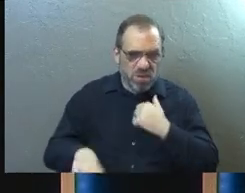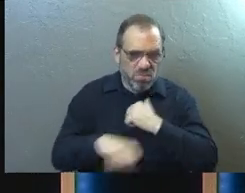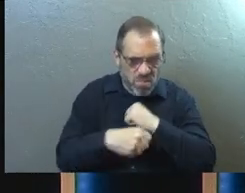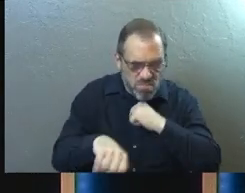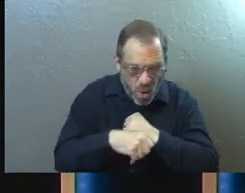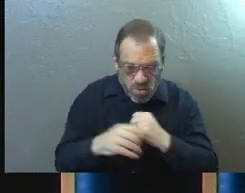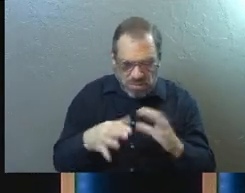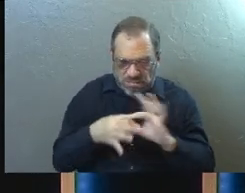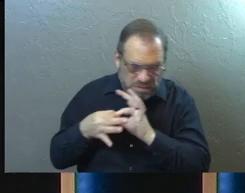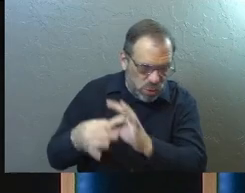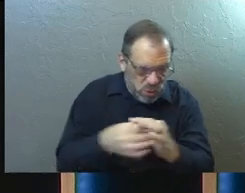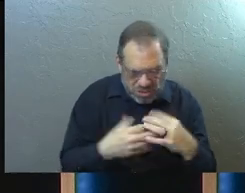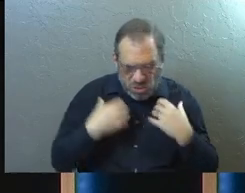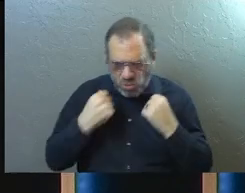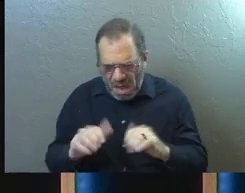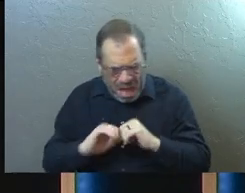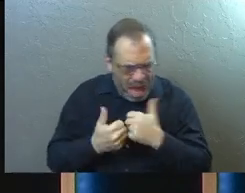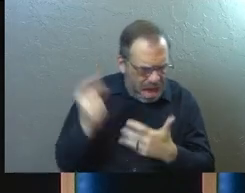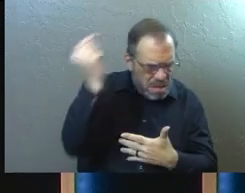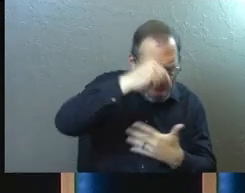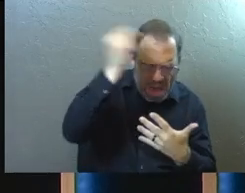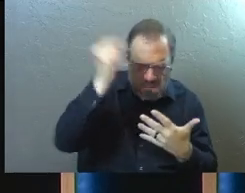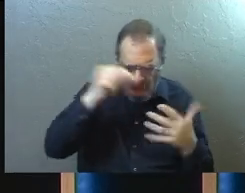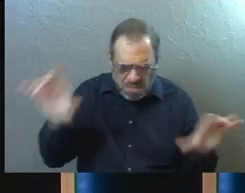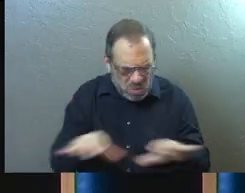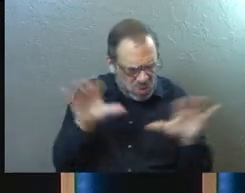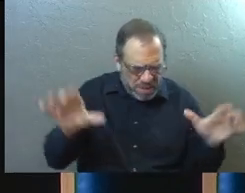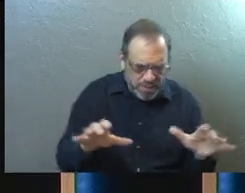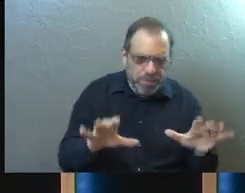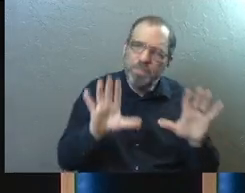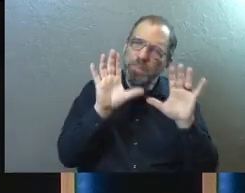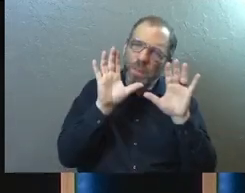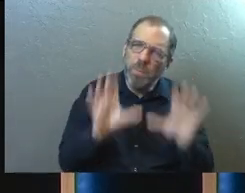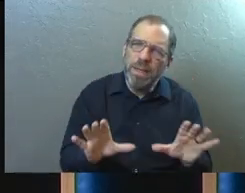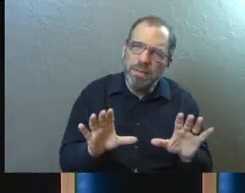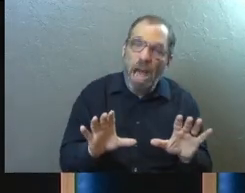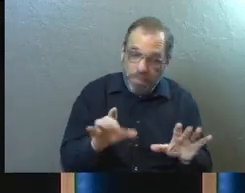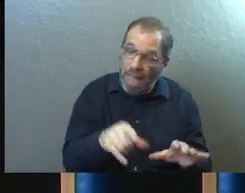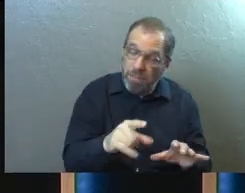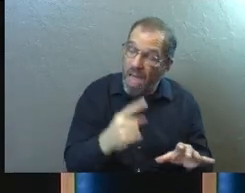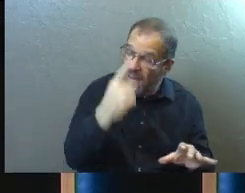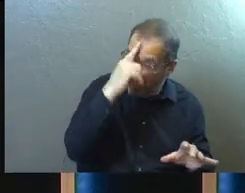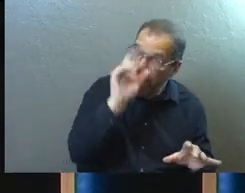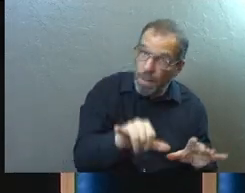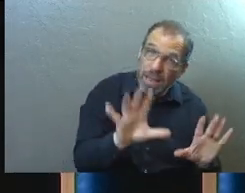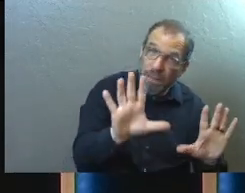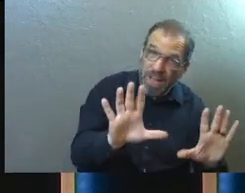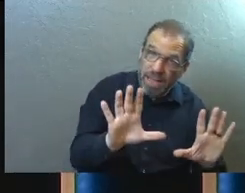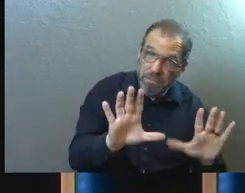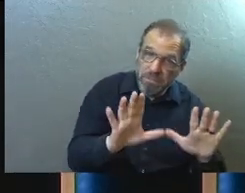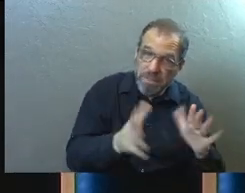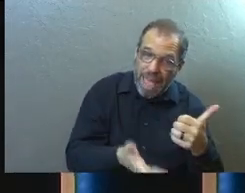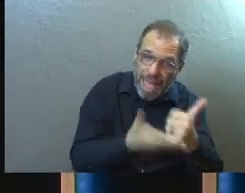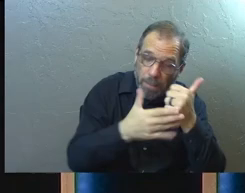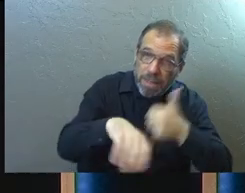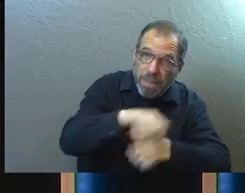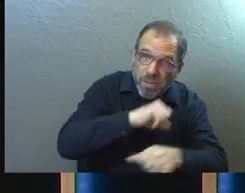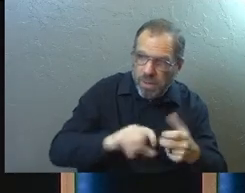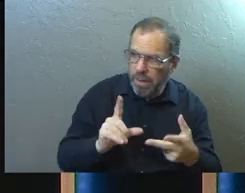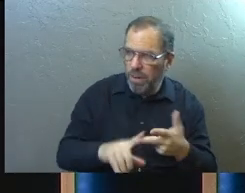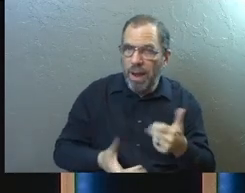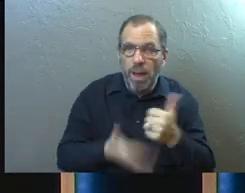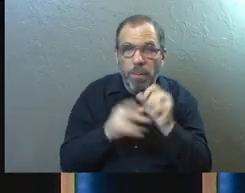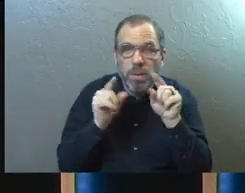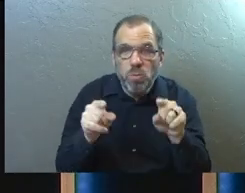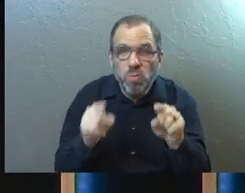promoting unity and strength? How do we make sure we're doing that? We need to think about those things too. How are we helping each other? How am I